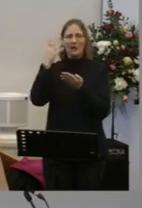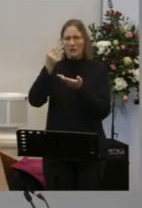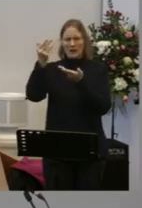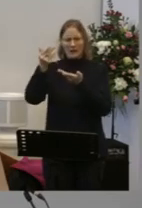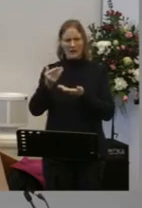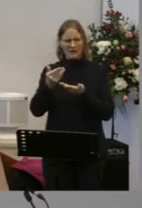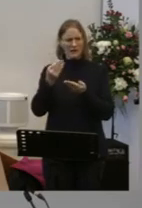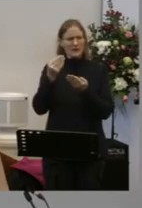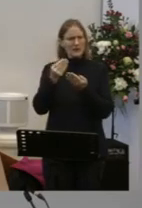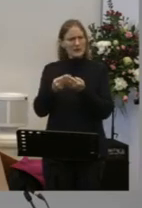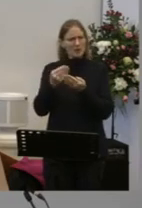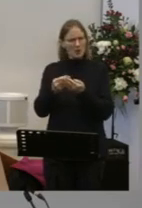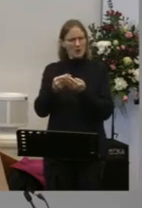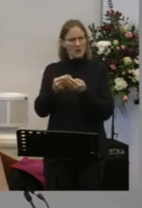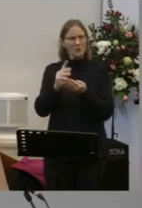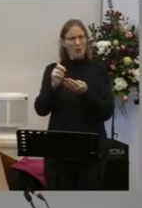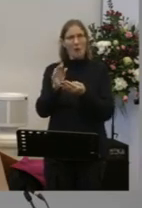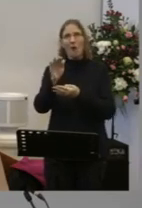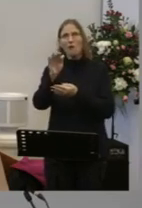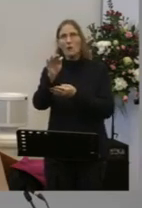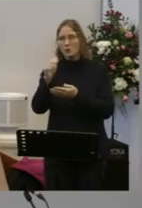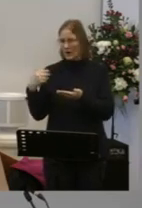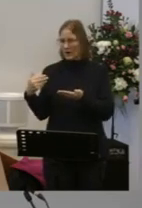Well we've been adopted Remember So we are heirs